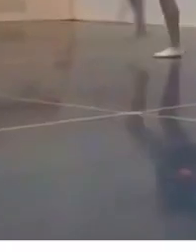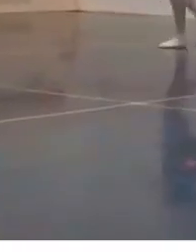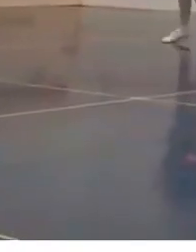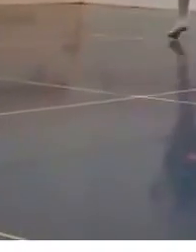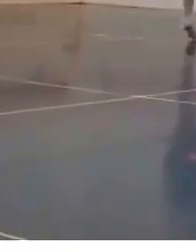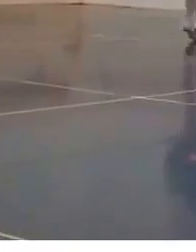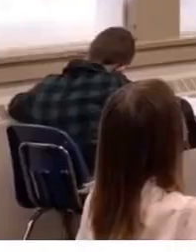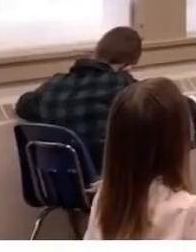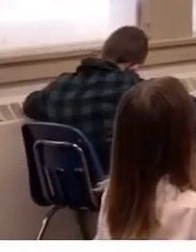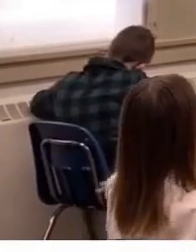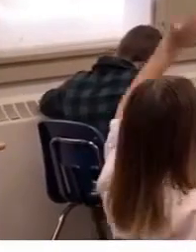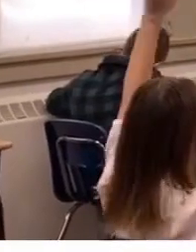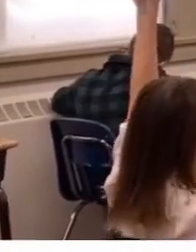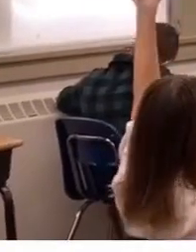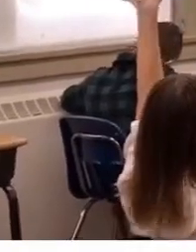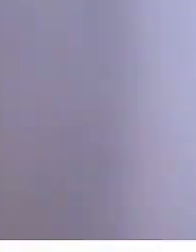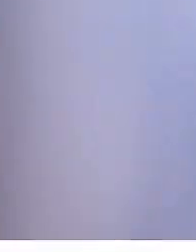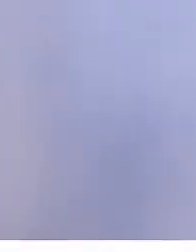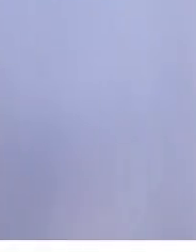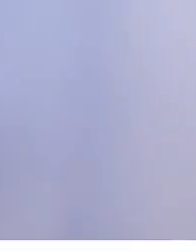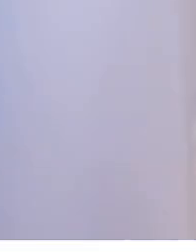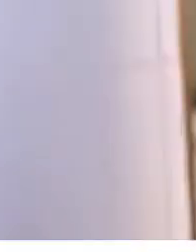Now is not the time to give up.